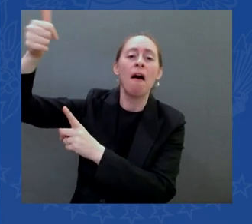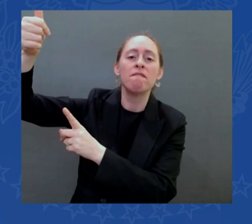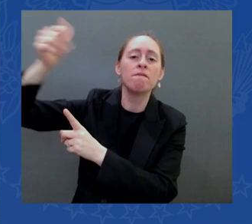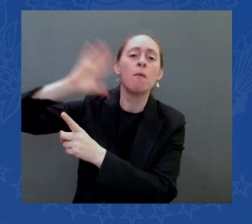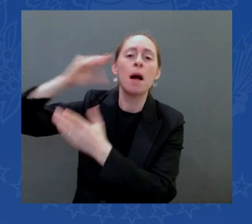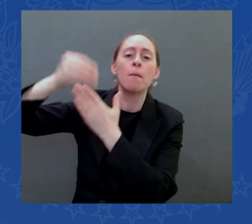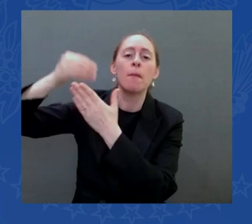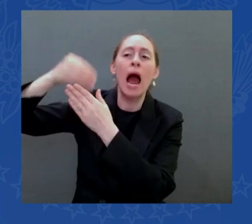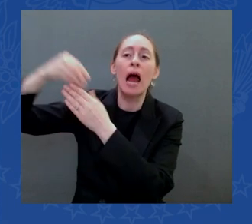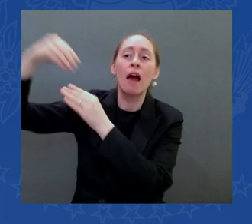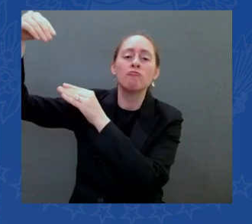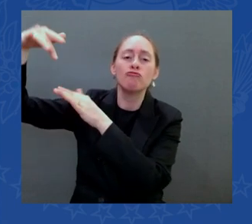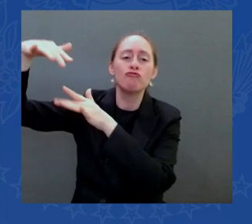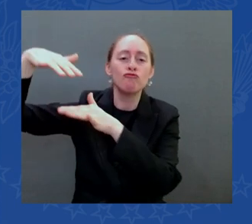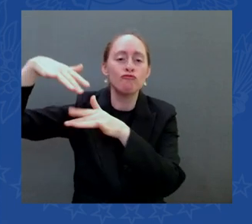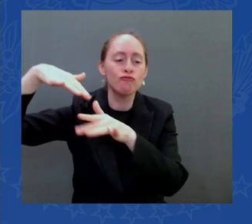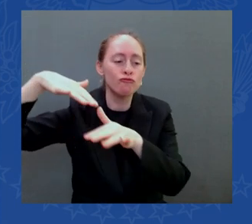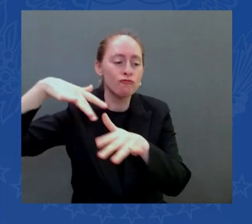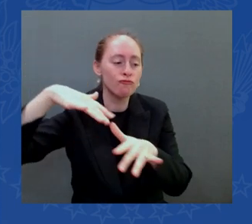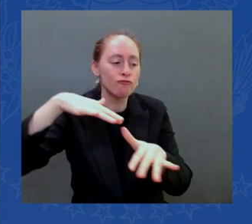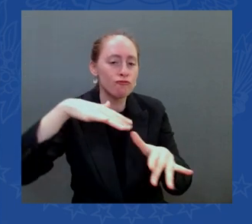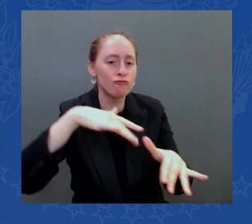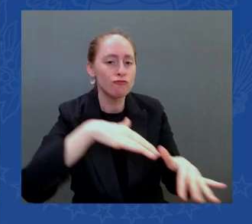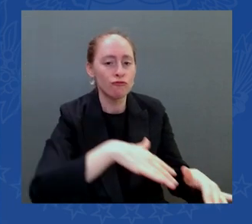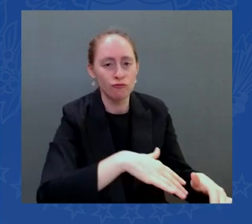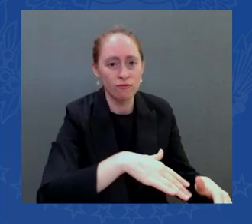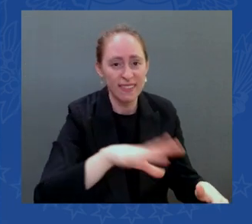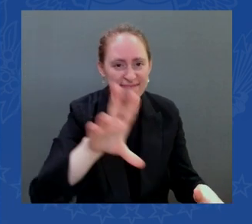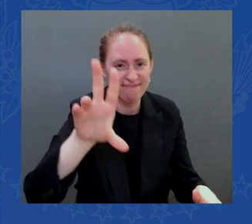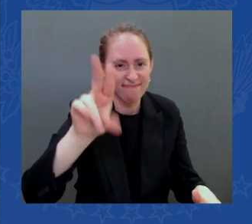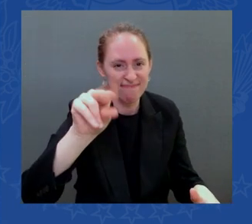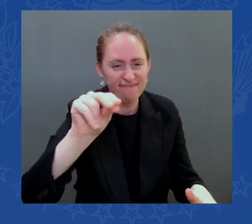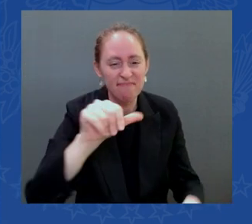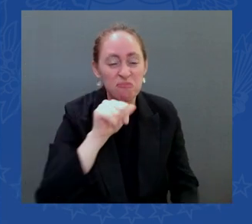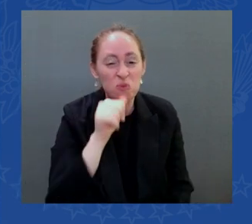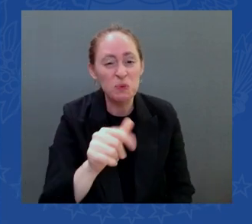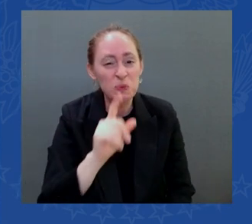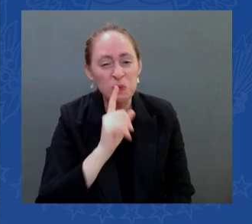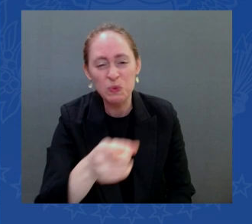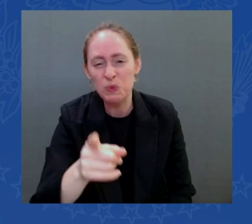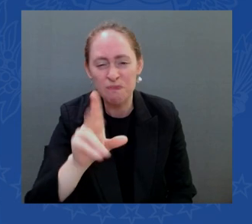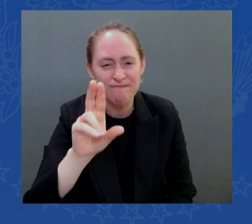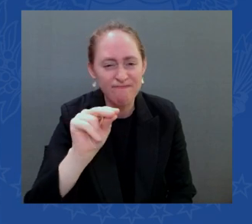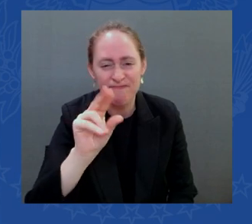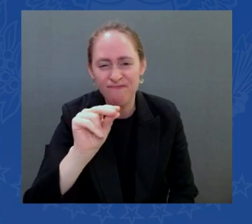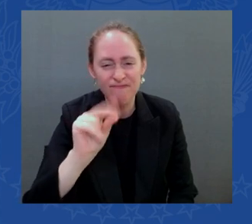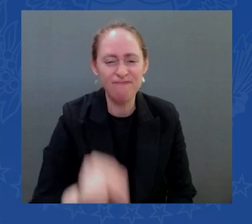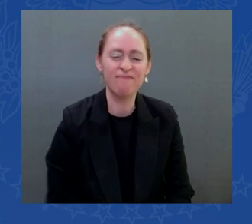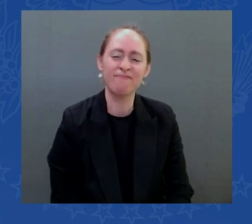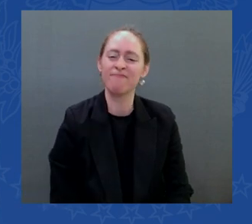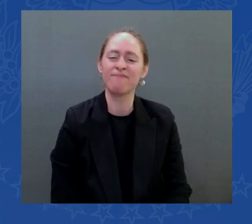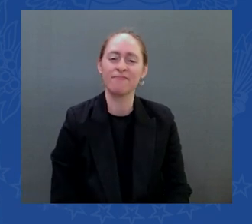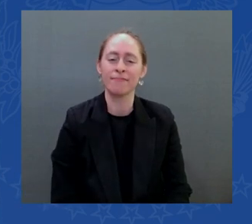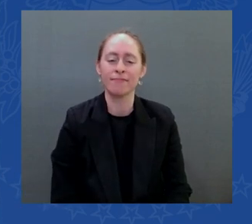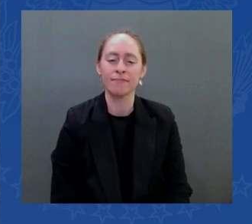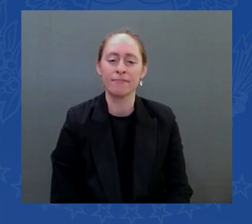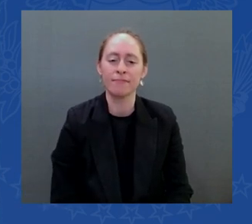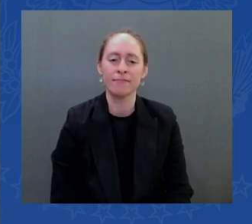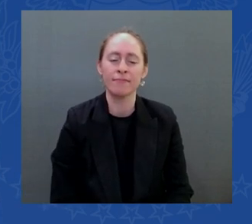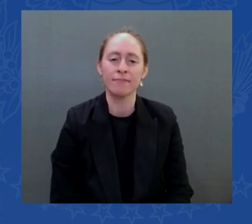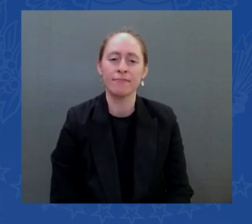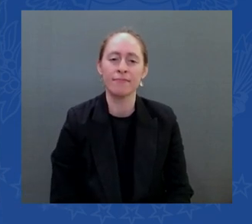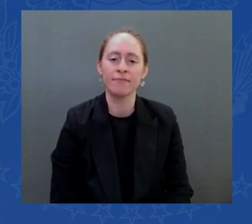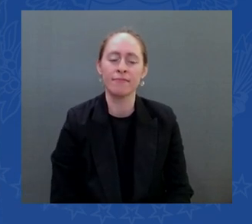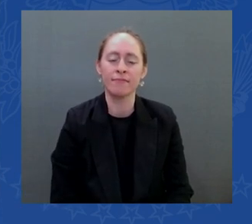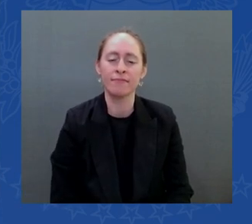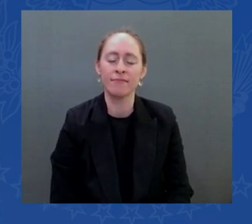i was getting a senator's salary no kidding i didn't think you should make money while you're in office but anyway the point of it is this